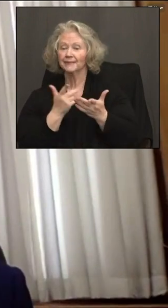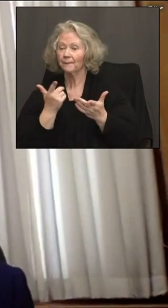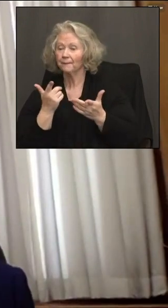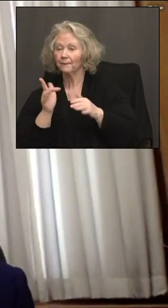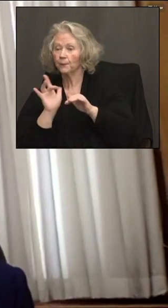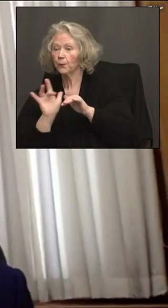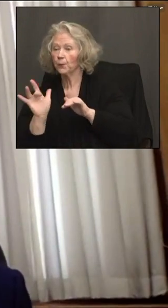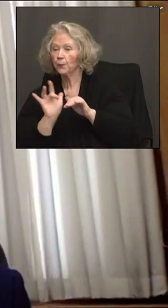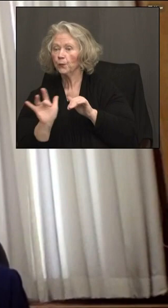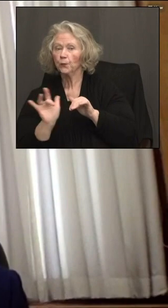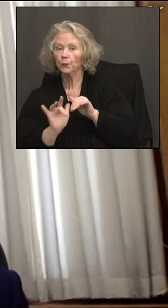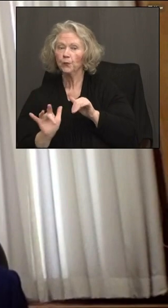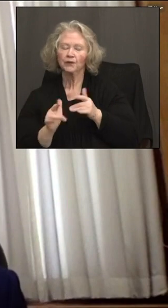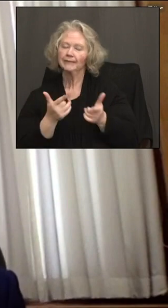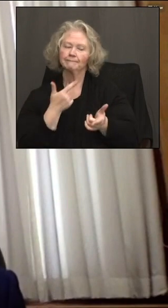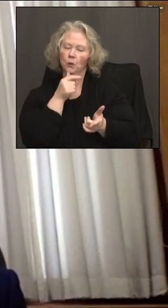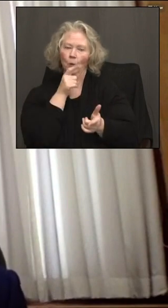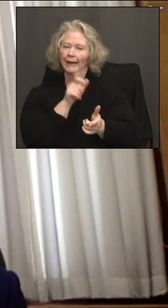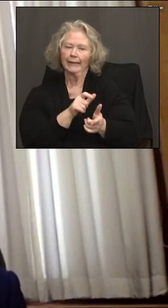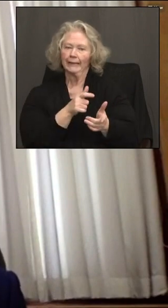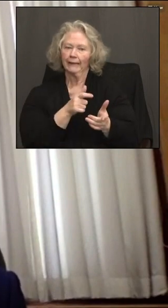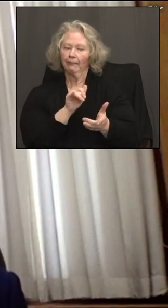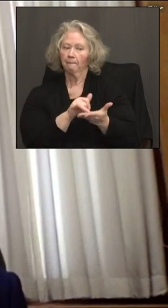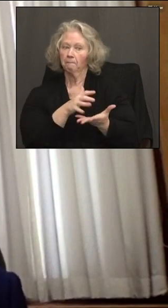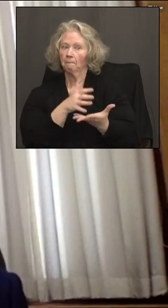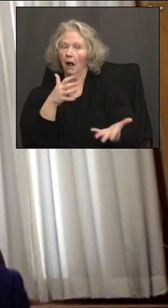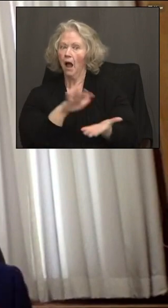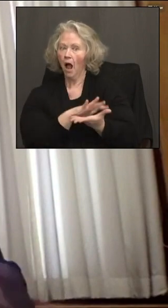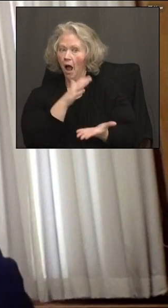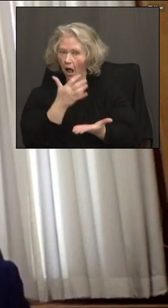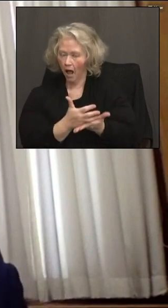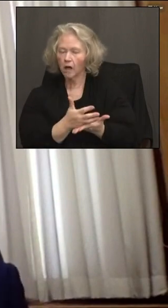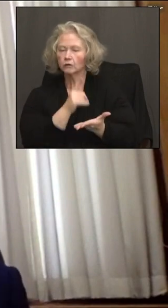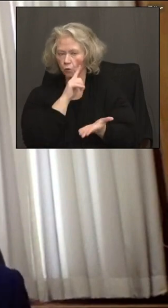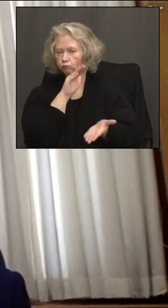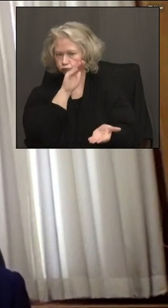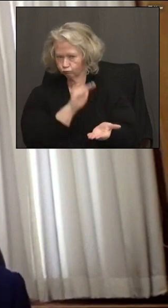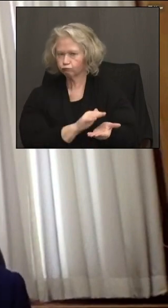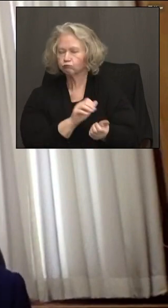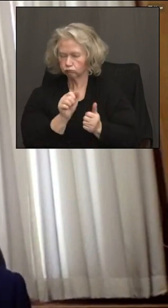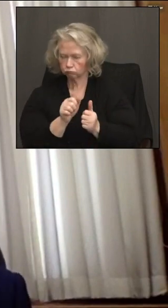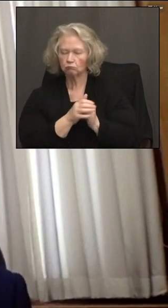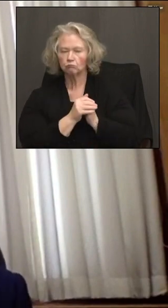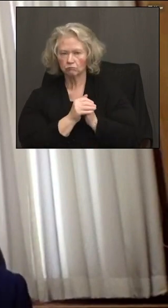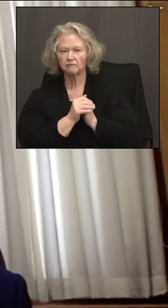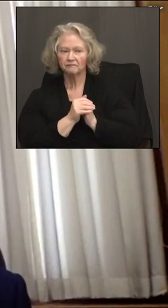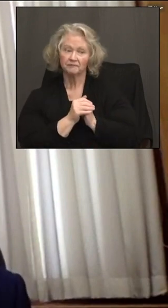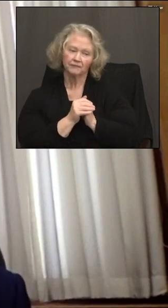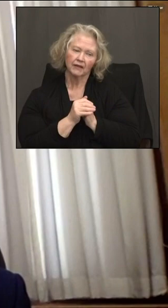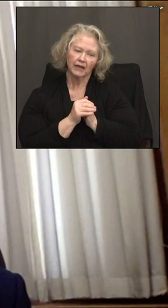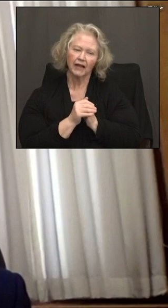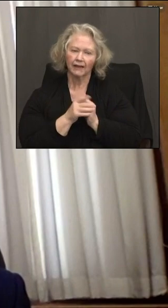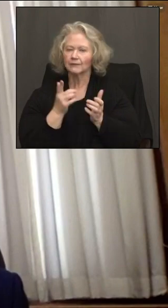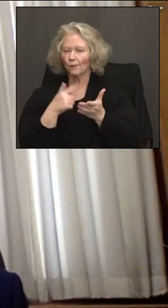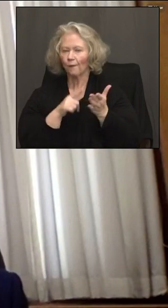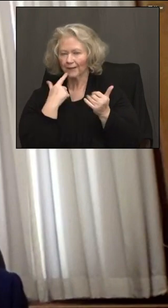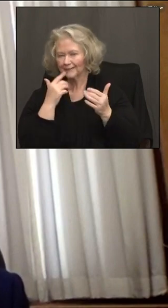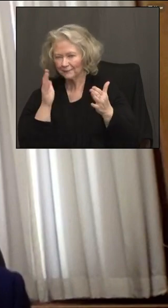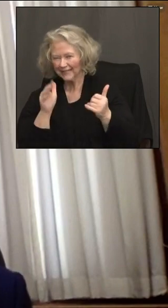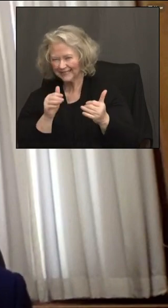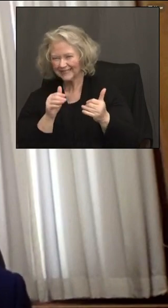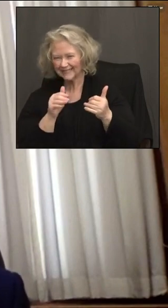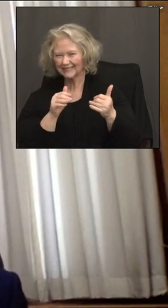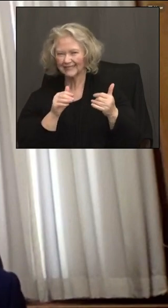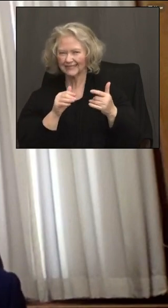they after they don't have as much they need to request. So that that is a that is a, you know, what you what you would expect to see when